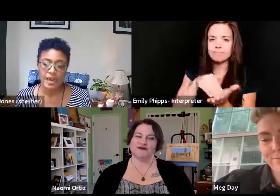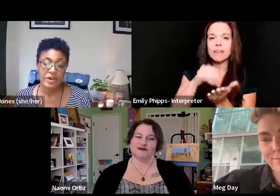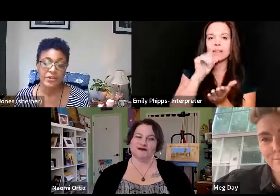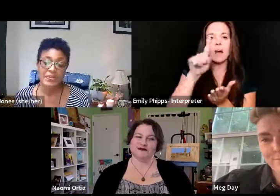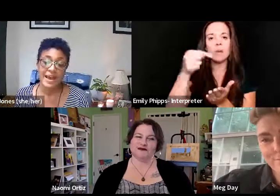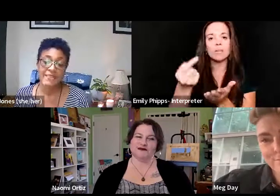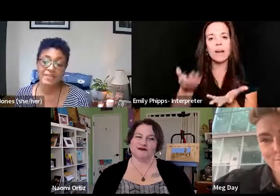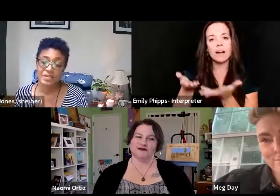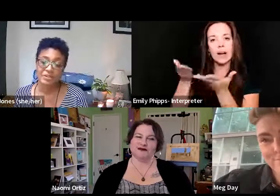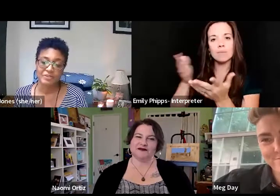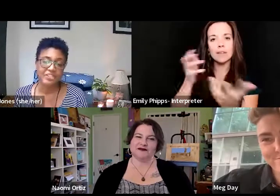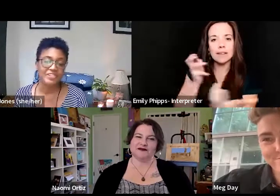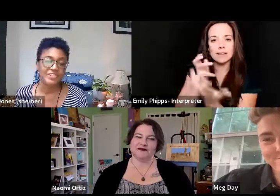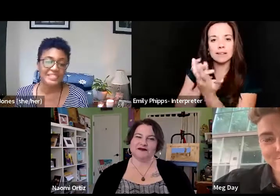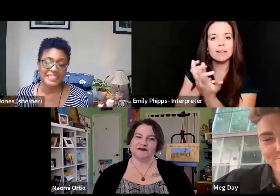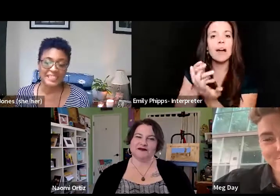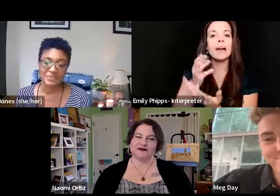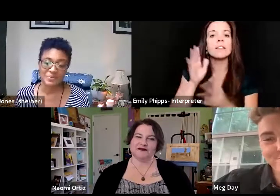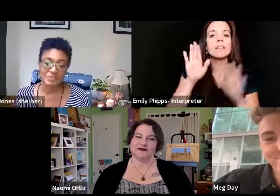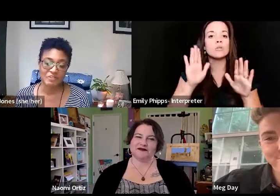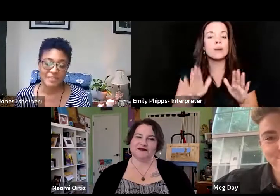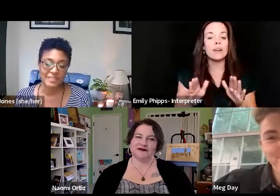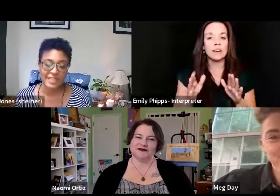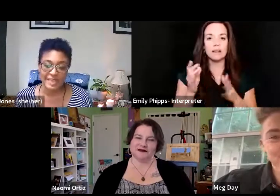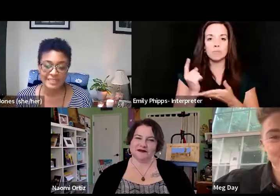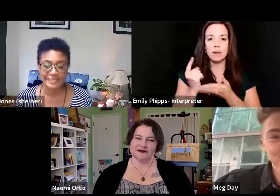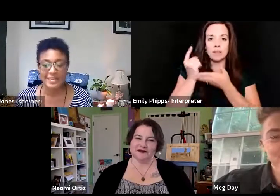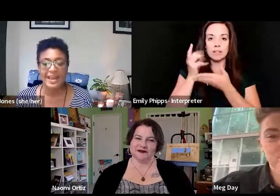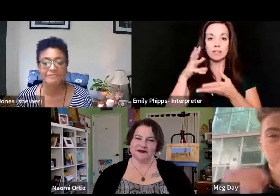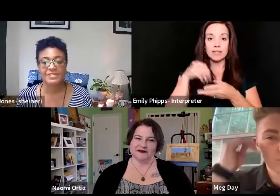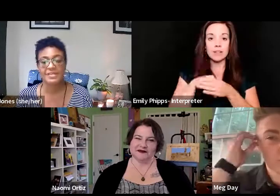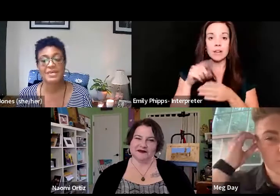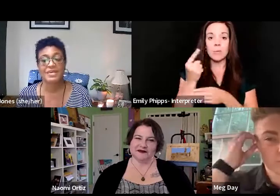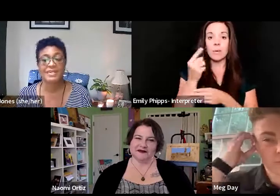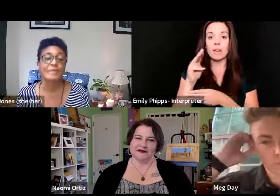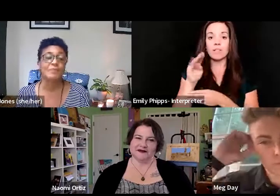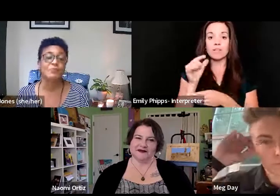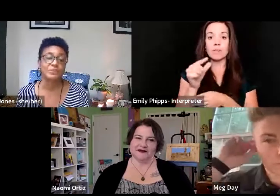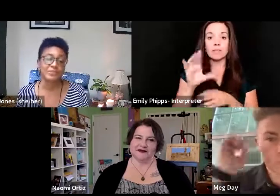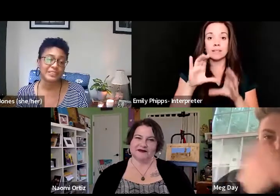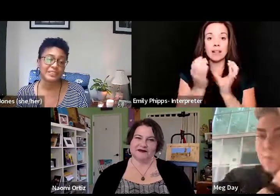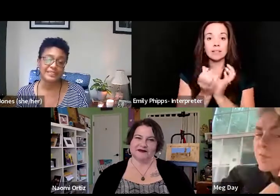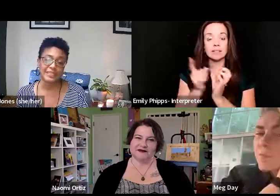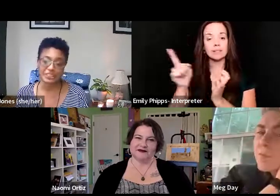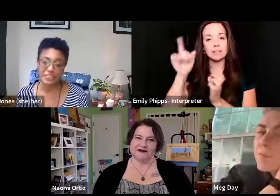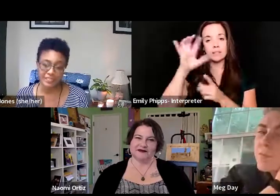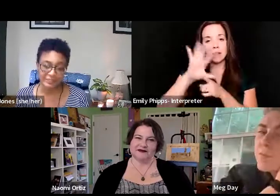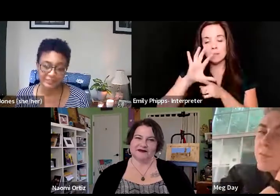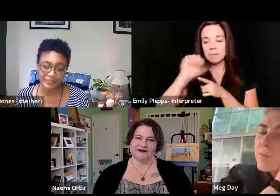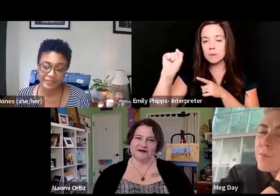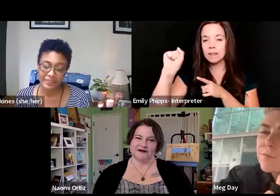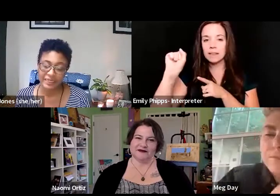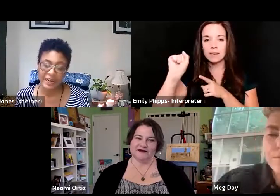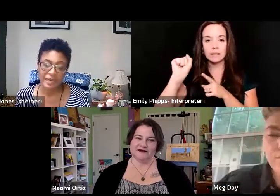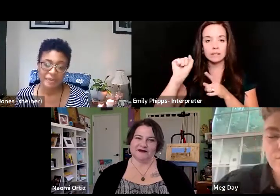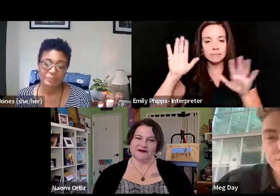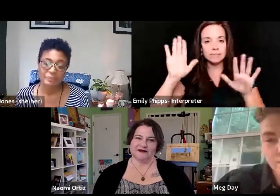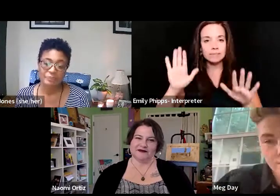I also had the great privilege of sitting in on one of Meg's classes and I have to say Meg is a brilliant educator